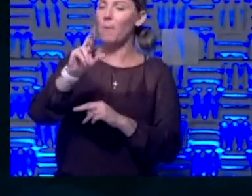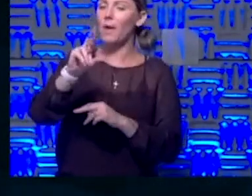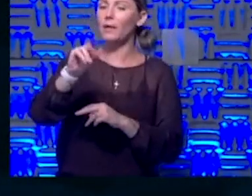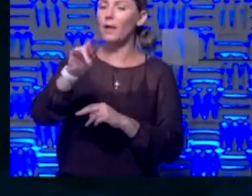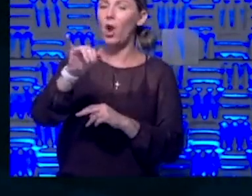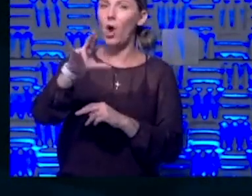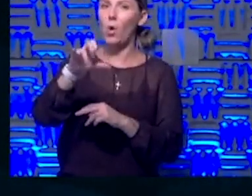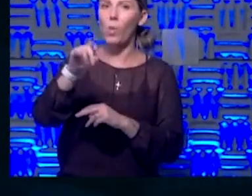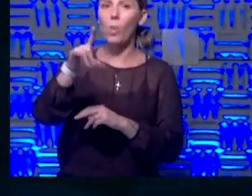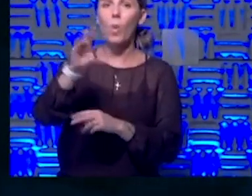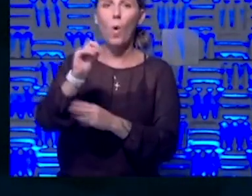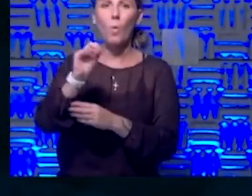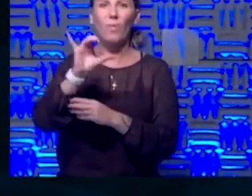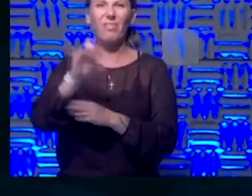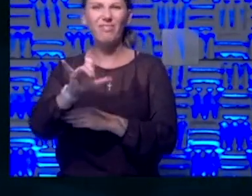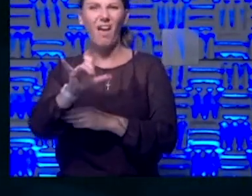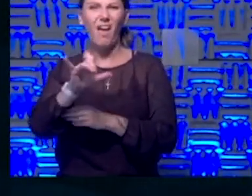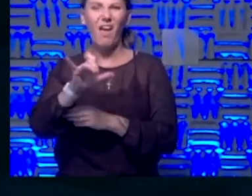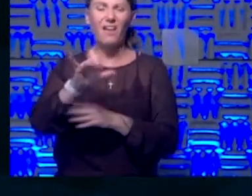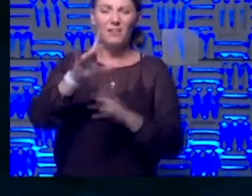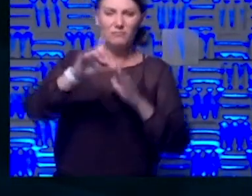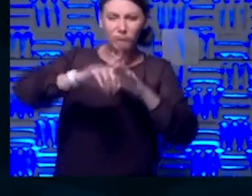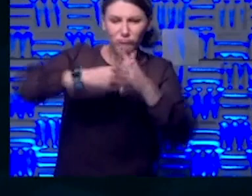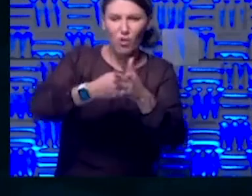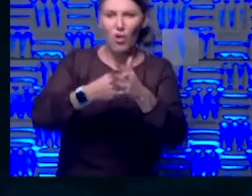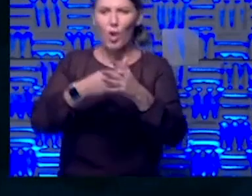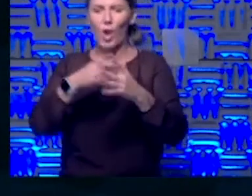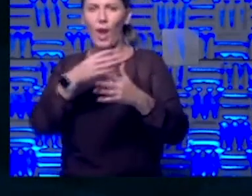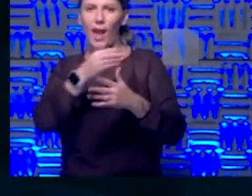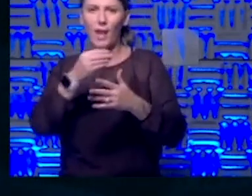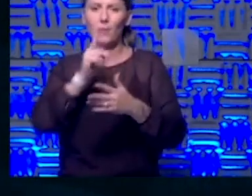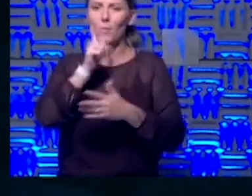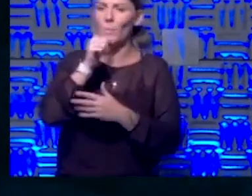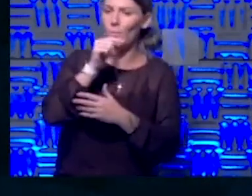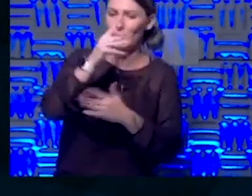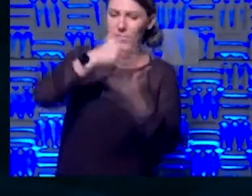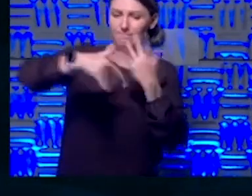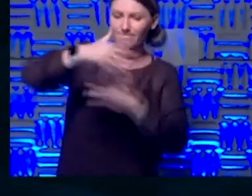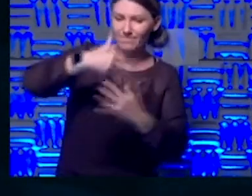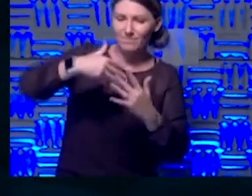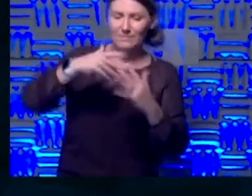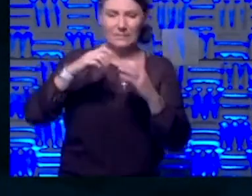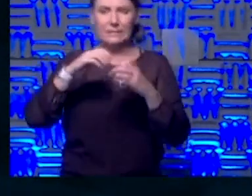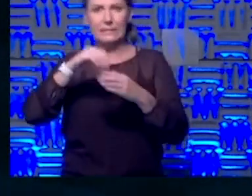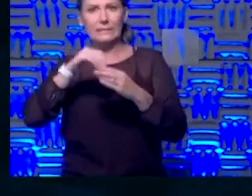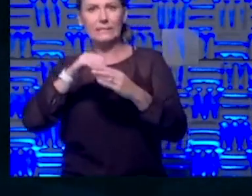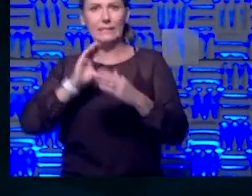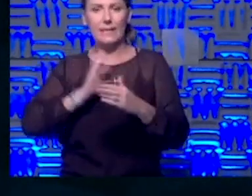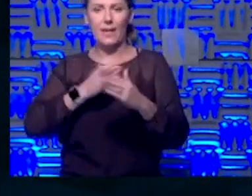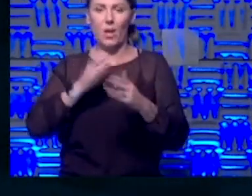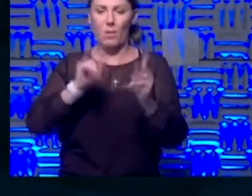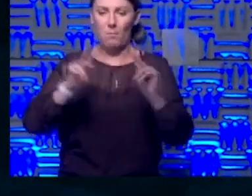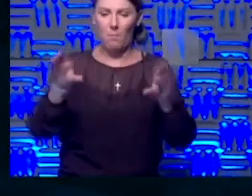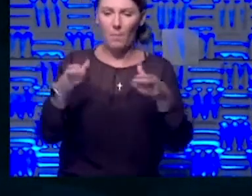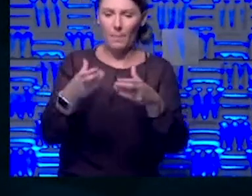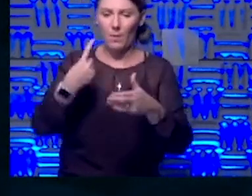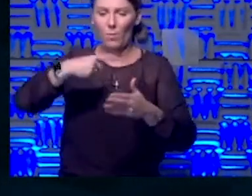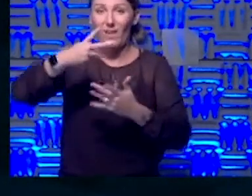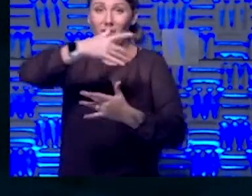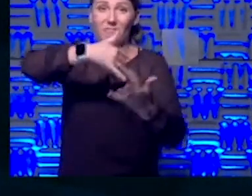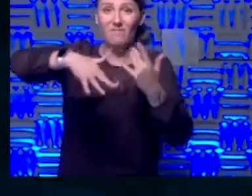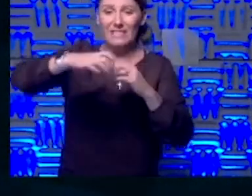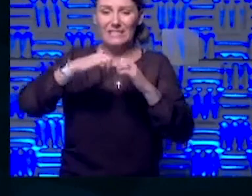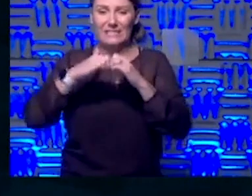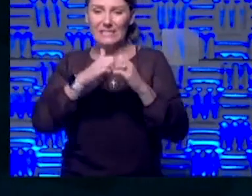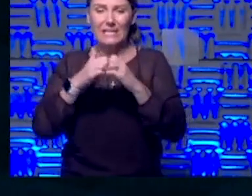basically you look at a node analysis of who interacts with who. And then in our population, we interact together. That